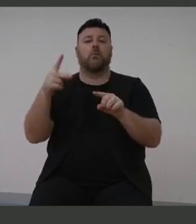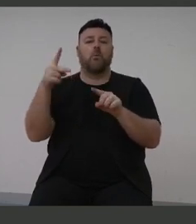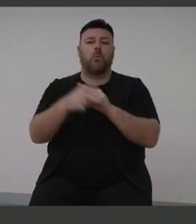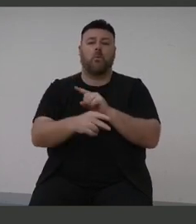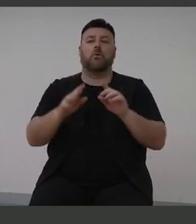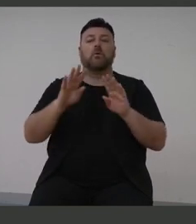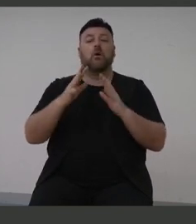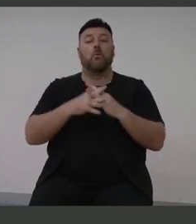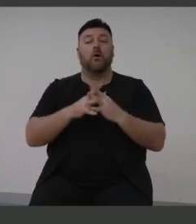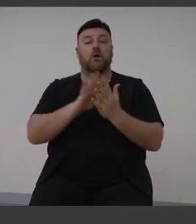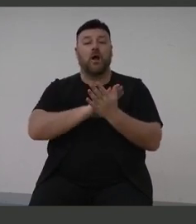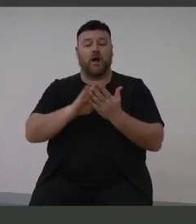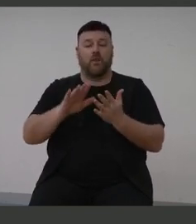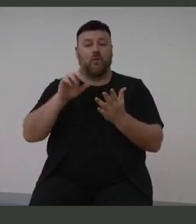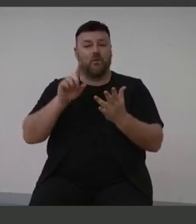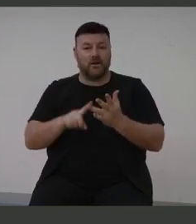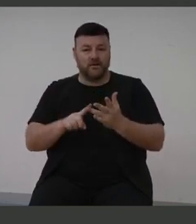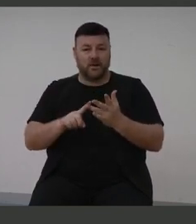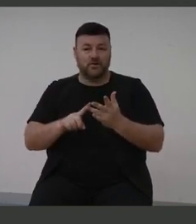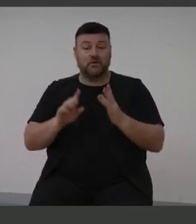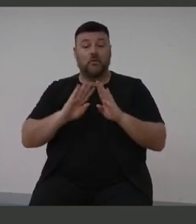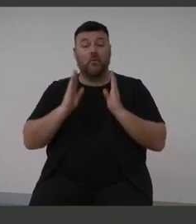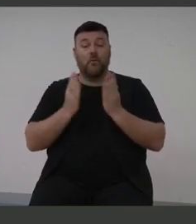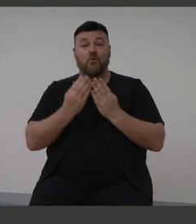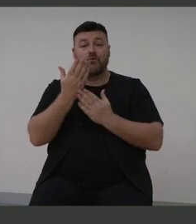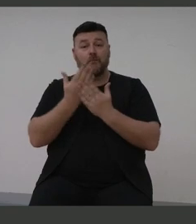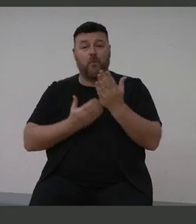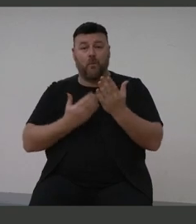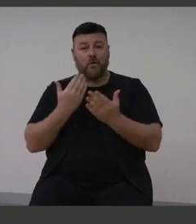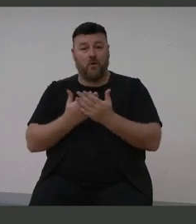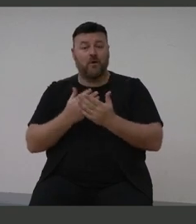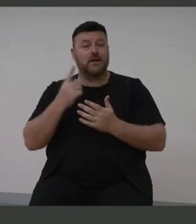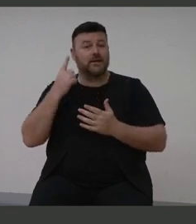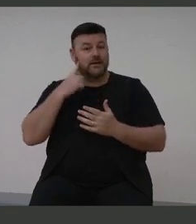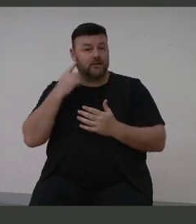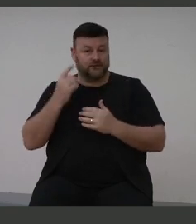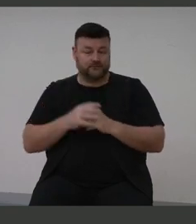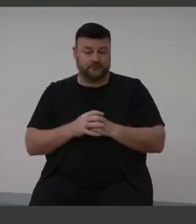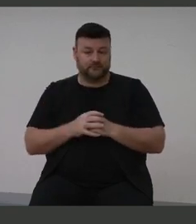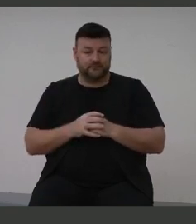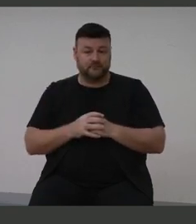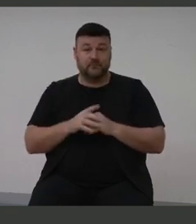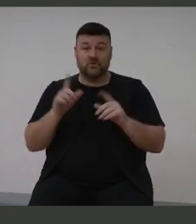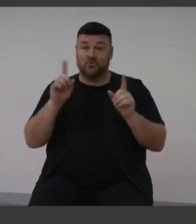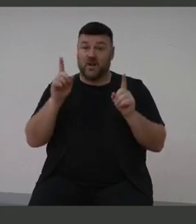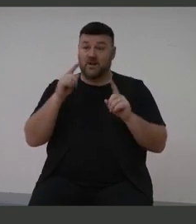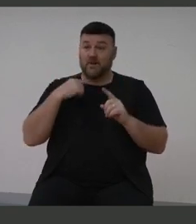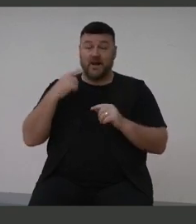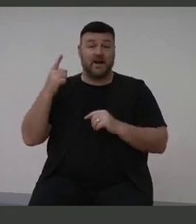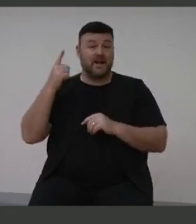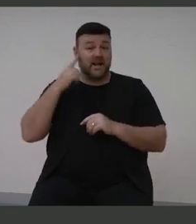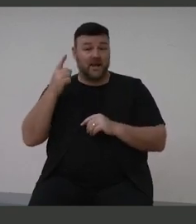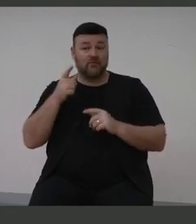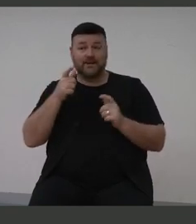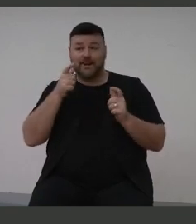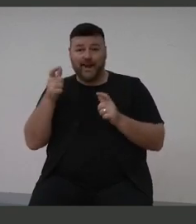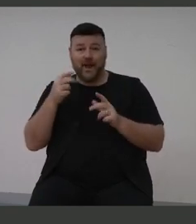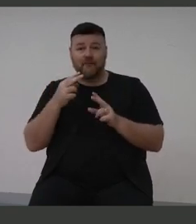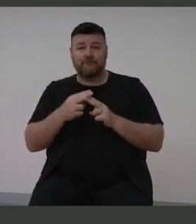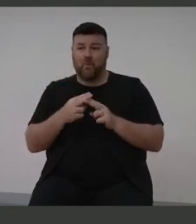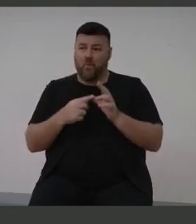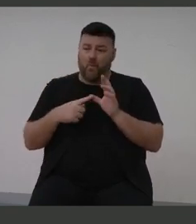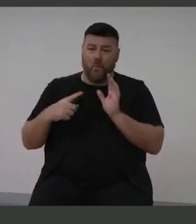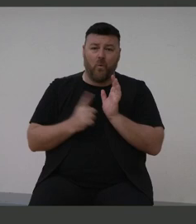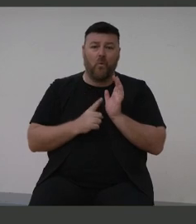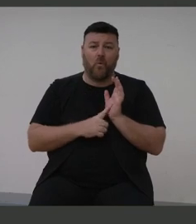Organisation World Report on Hearing. Today is about hearing care for all. Thank you so much and I wish you